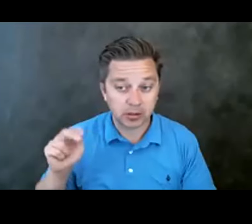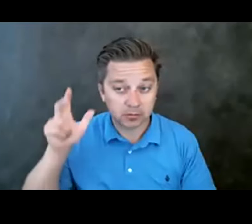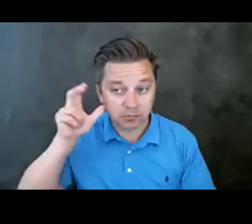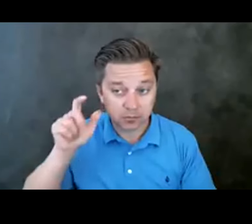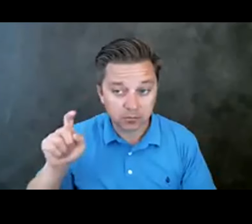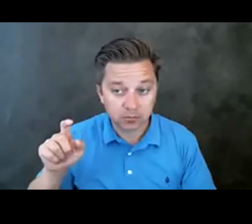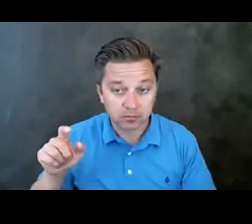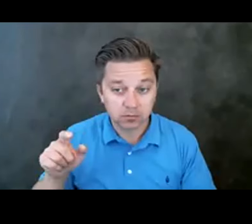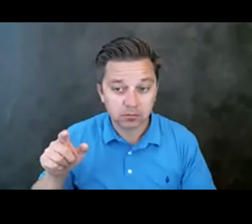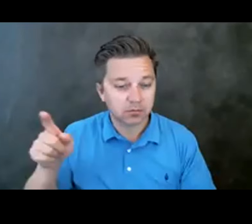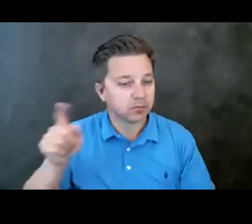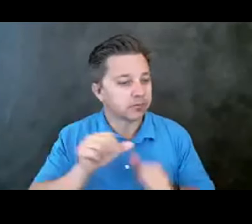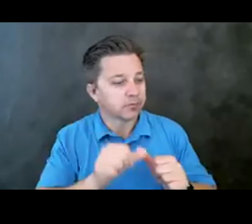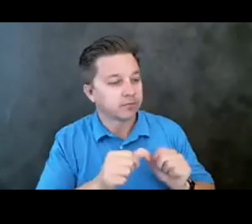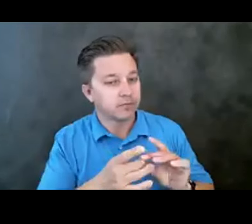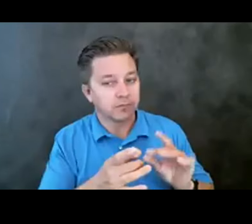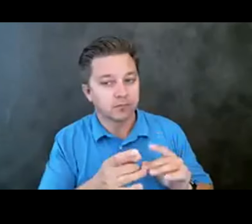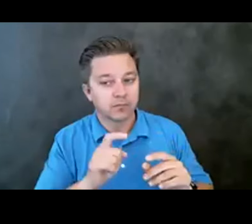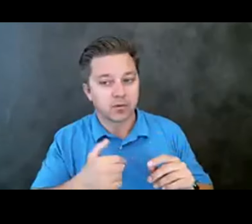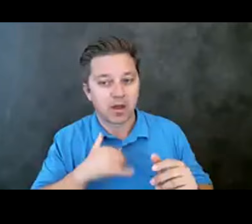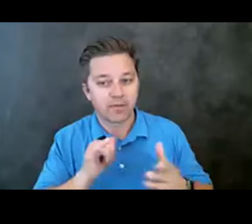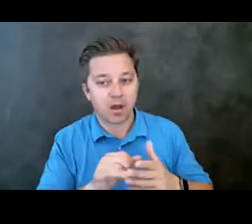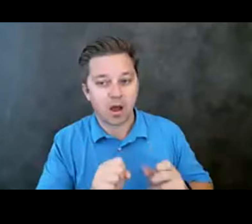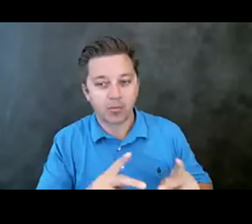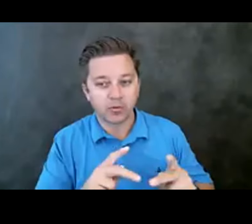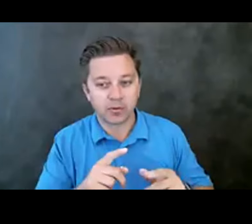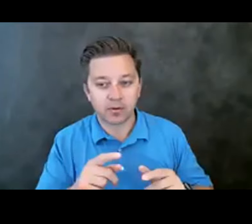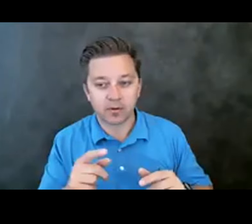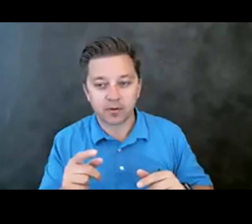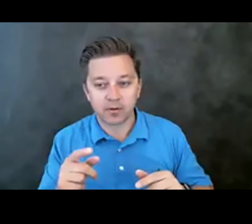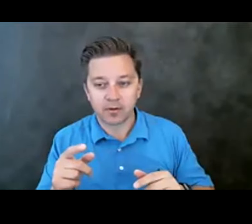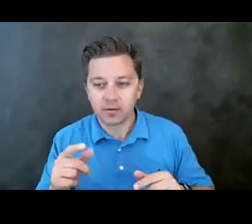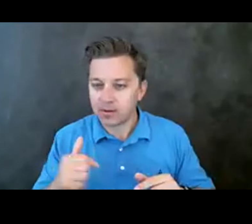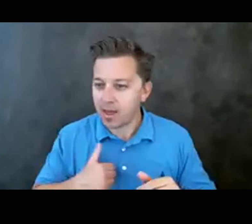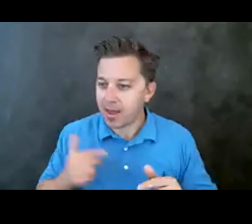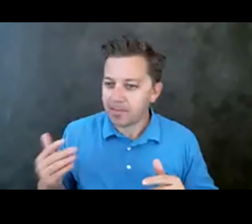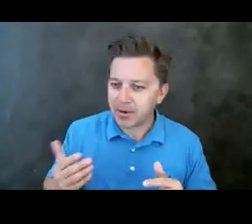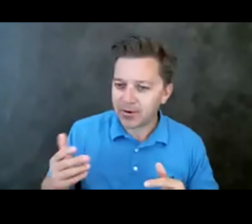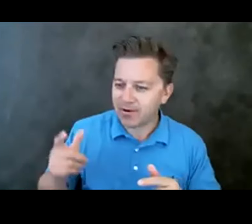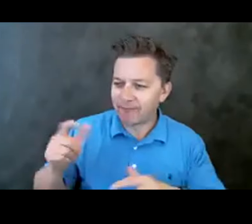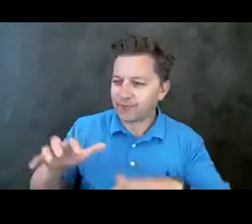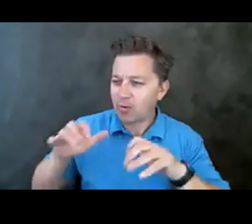He needs to have that opportunity. There he is again. I'm here. He froze up on us for a minute.